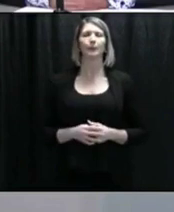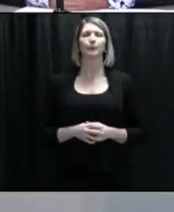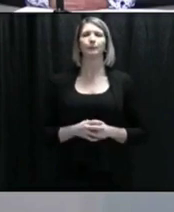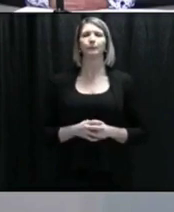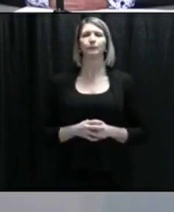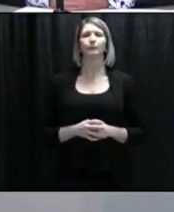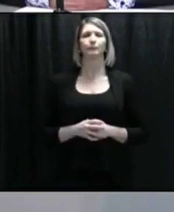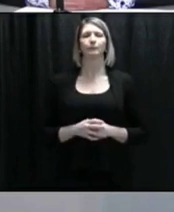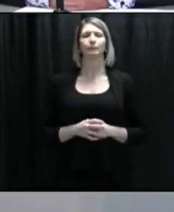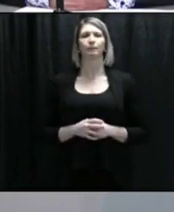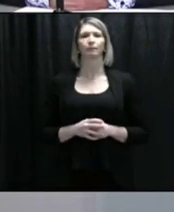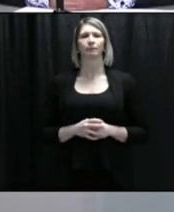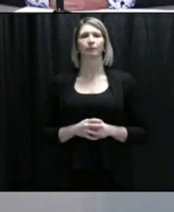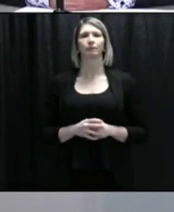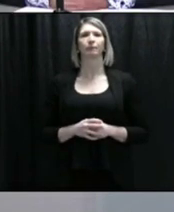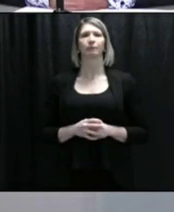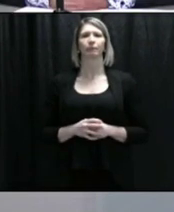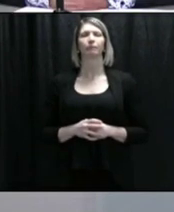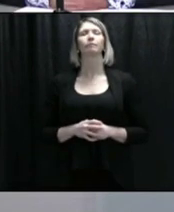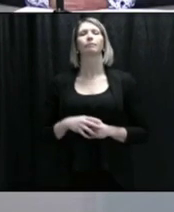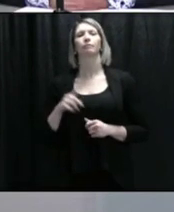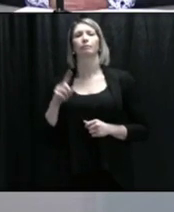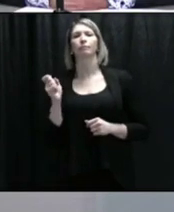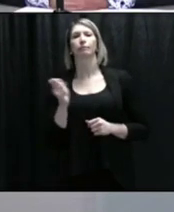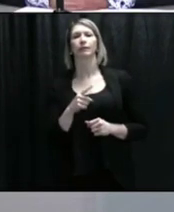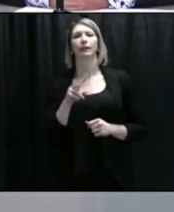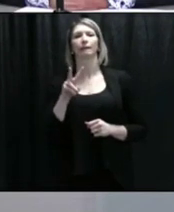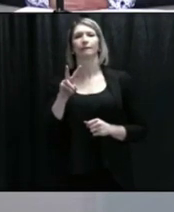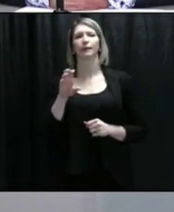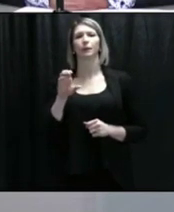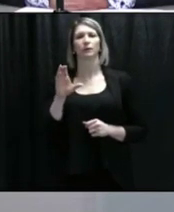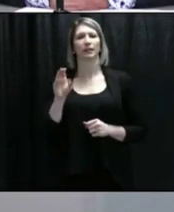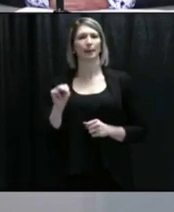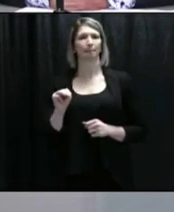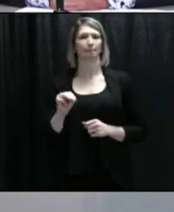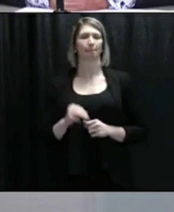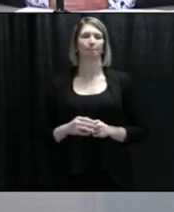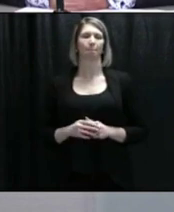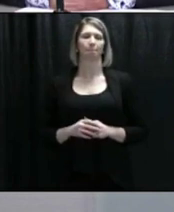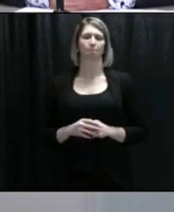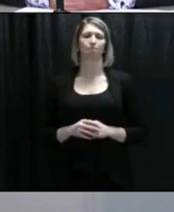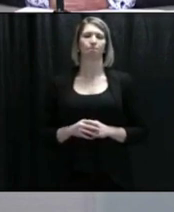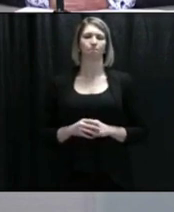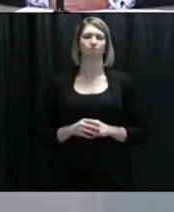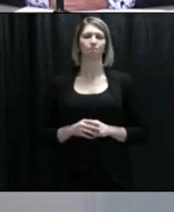The next question is from Ben Murphy from BOCM News. Please go ahead.